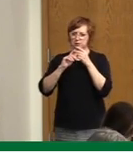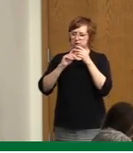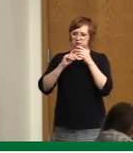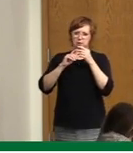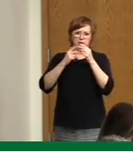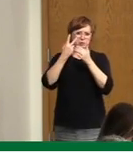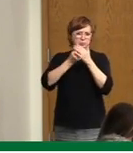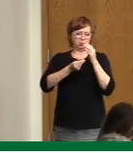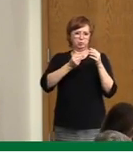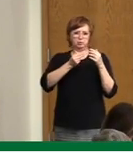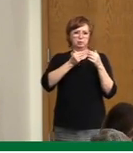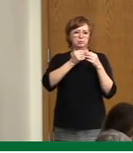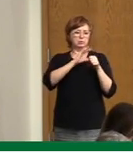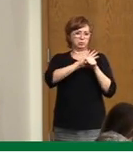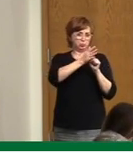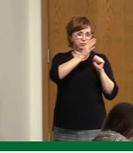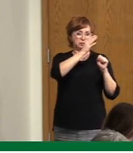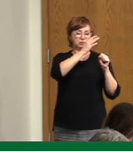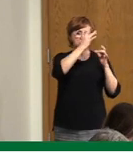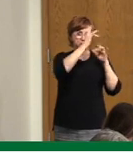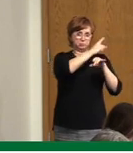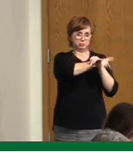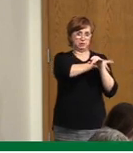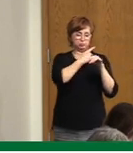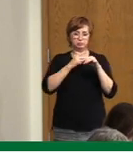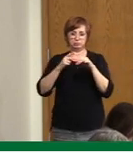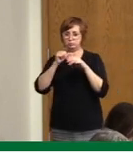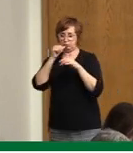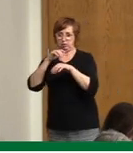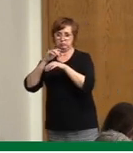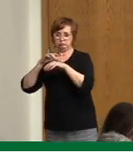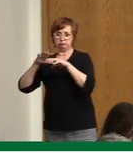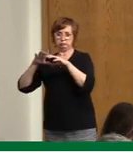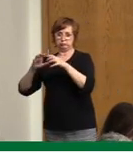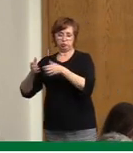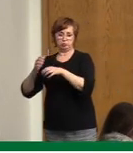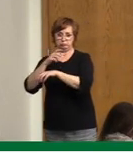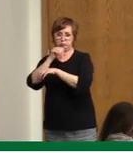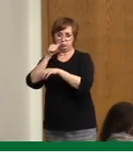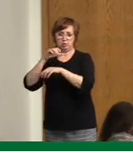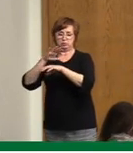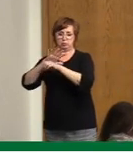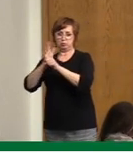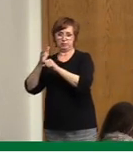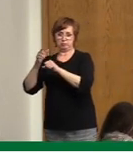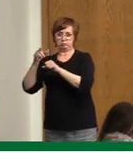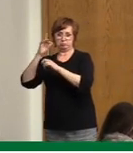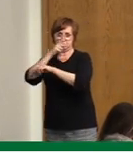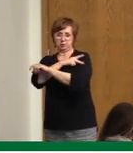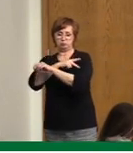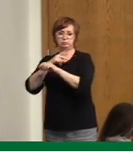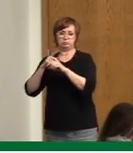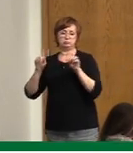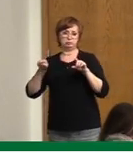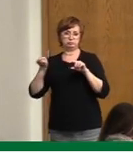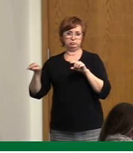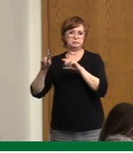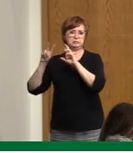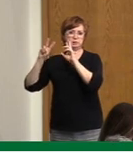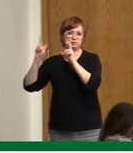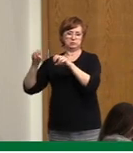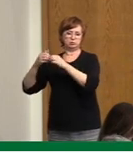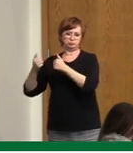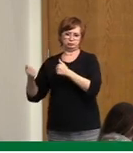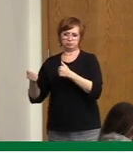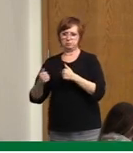you know, as well as the short-term. So basically looking at the indicators quickly, I'm not going to spend a lot of time on the epi